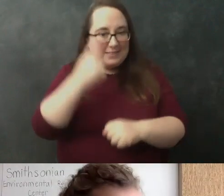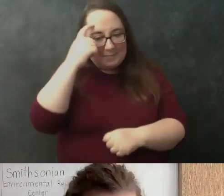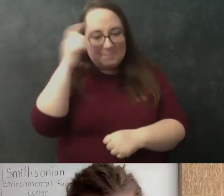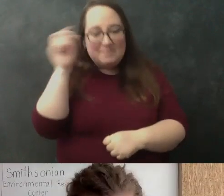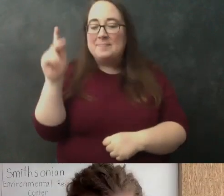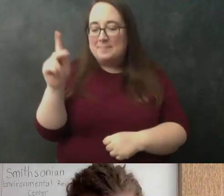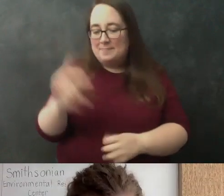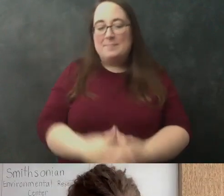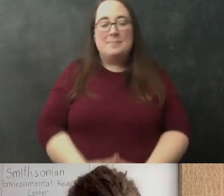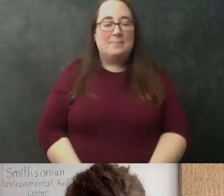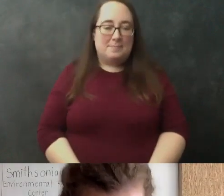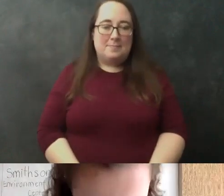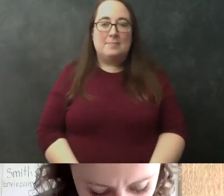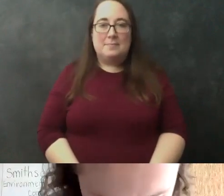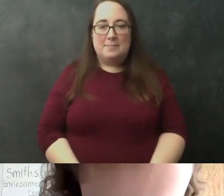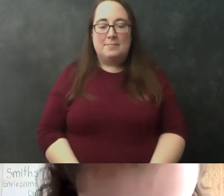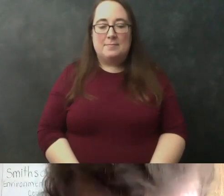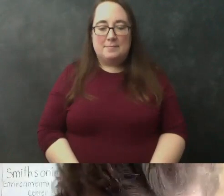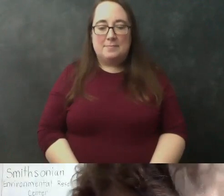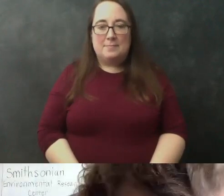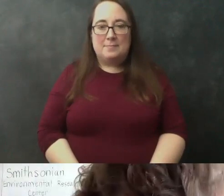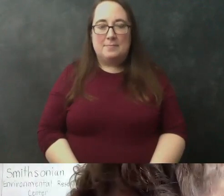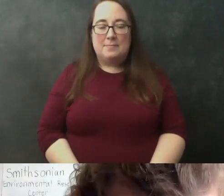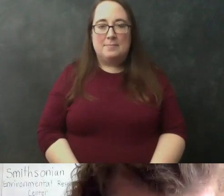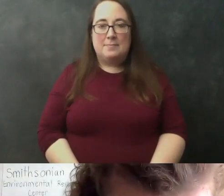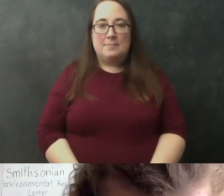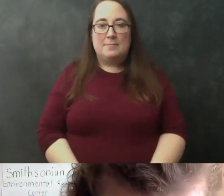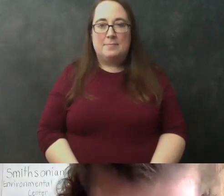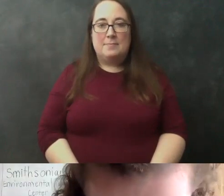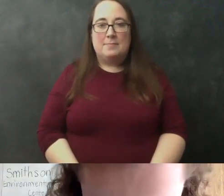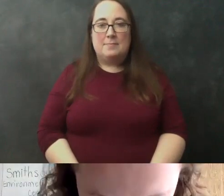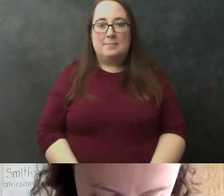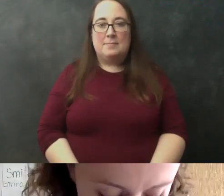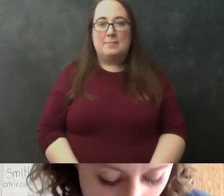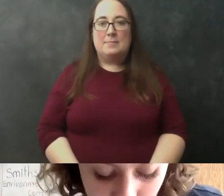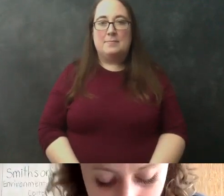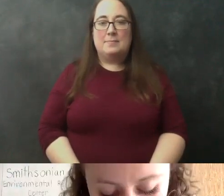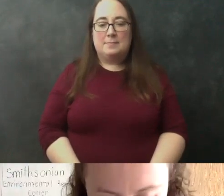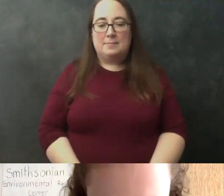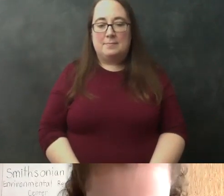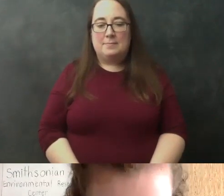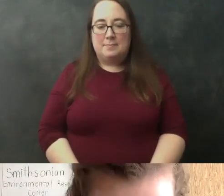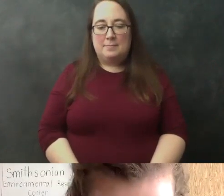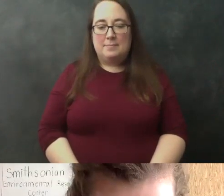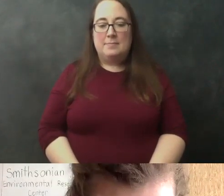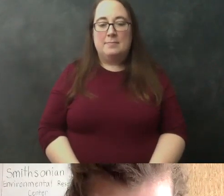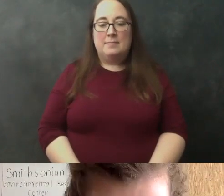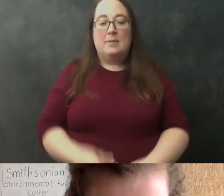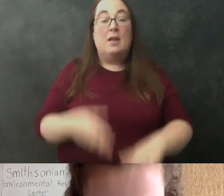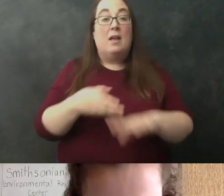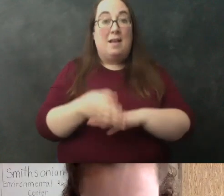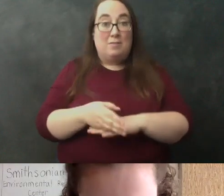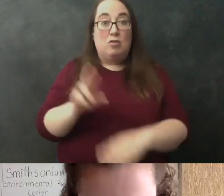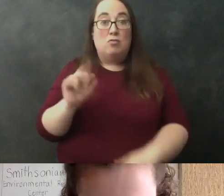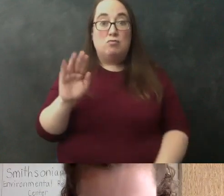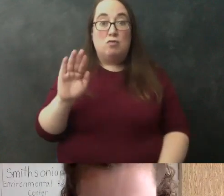all right so let's let's do this so the next step is while we wait while we're you know after we put the rubbing alcohol in the freezer